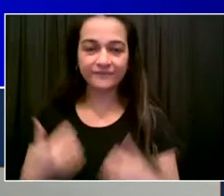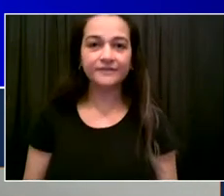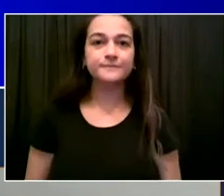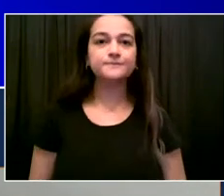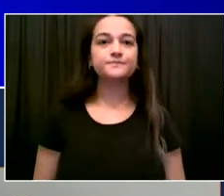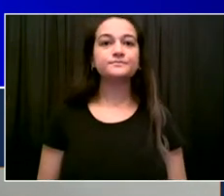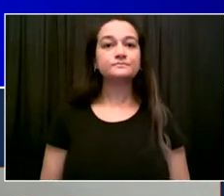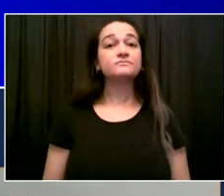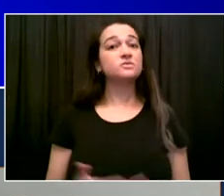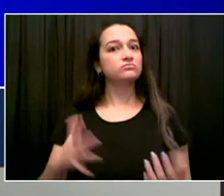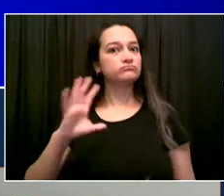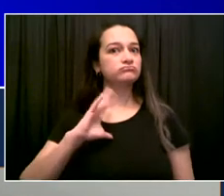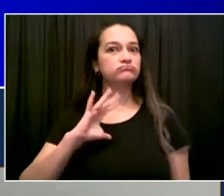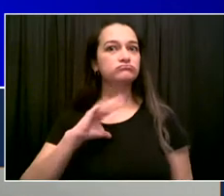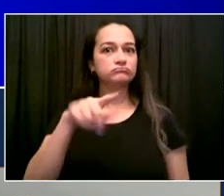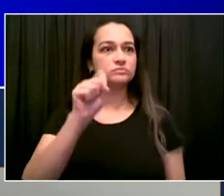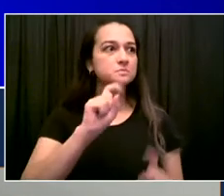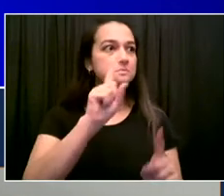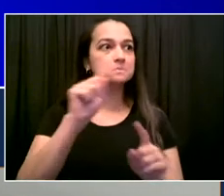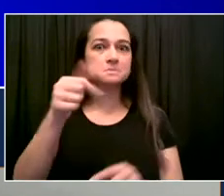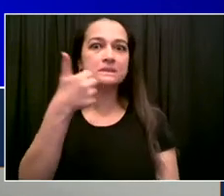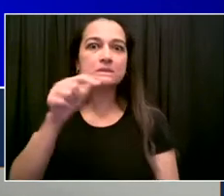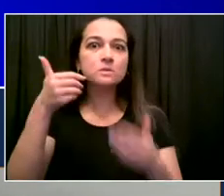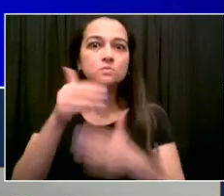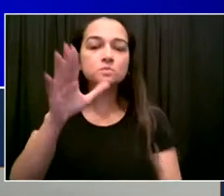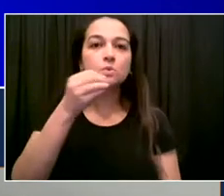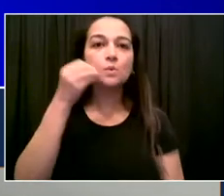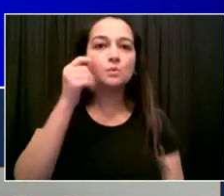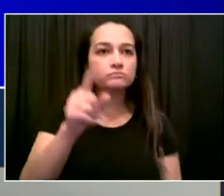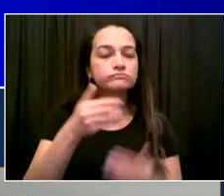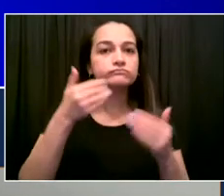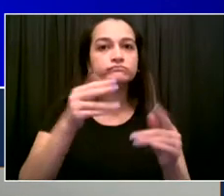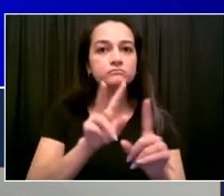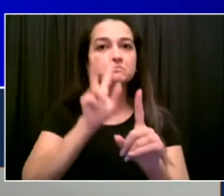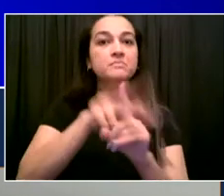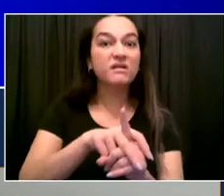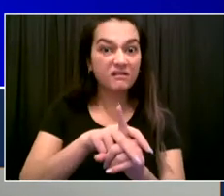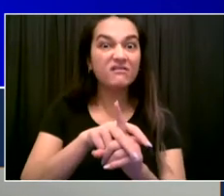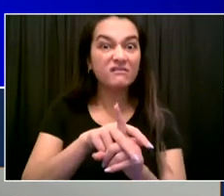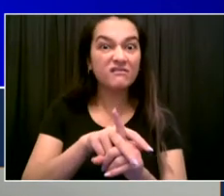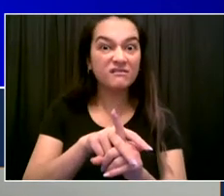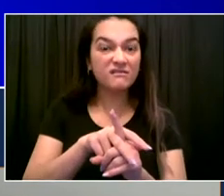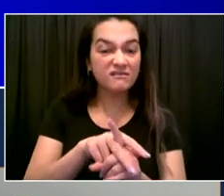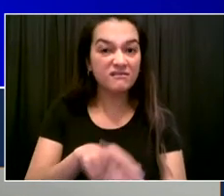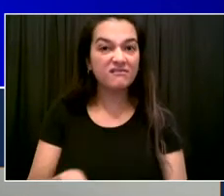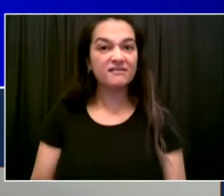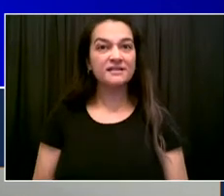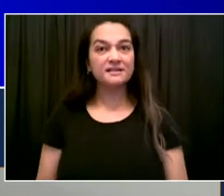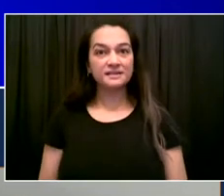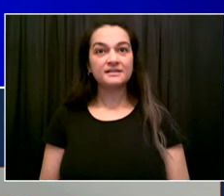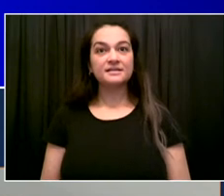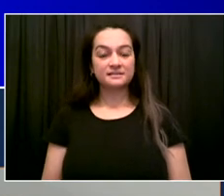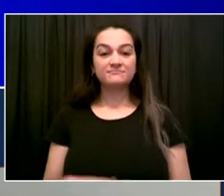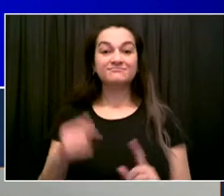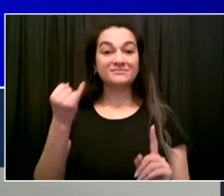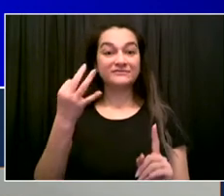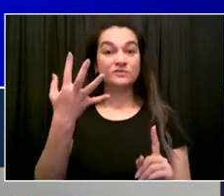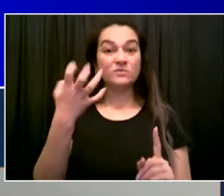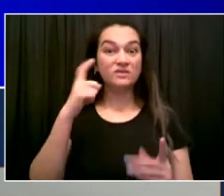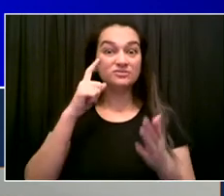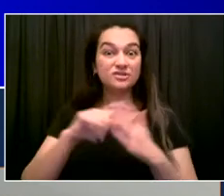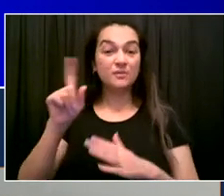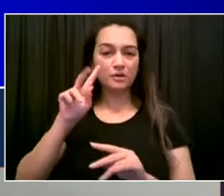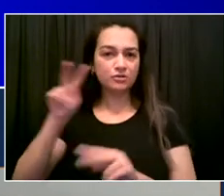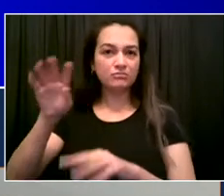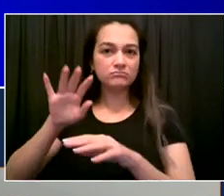opening this month, including one in lower Manhattan. There'll be additional sites opening up. Anyone who wants an